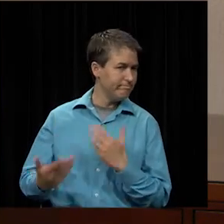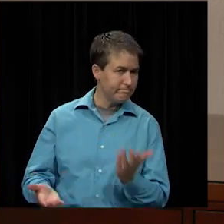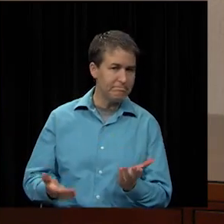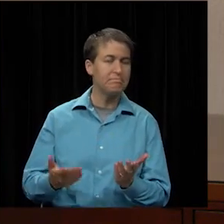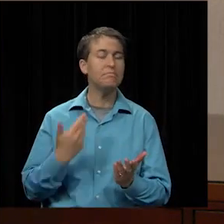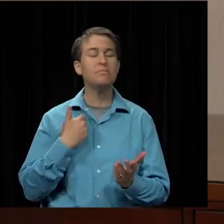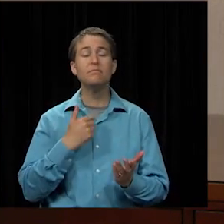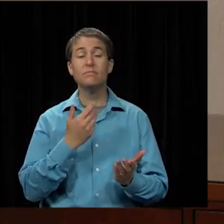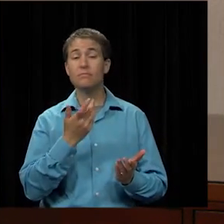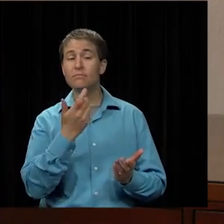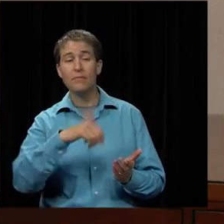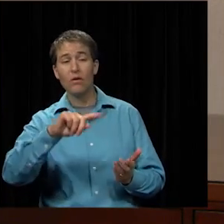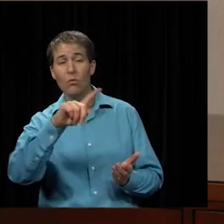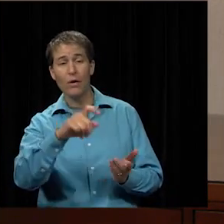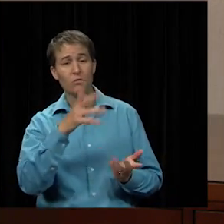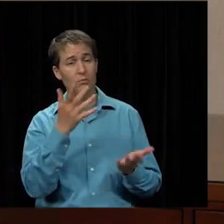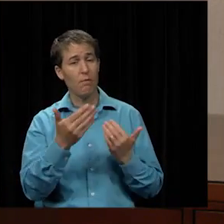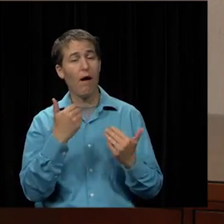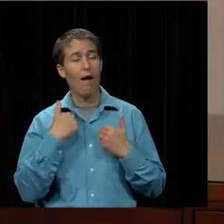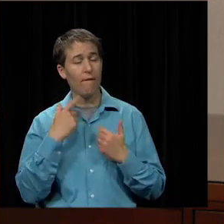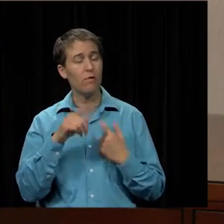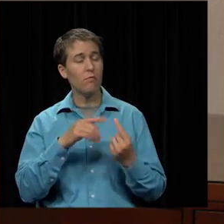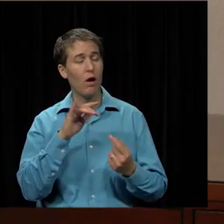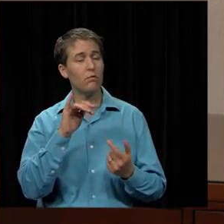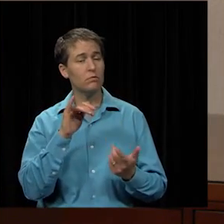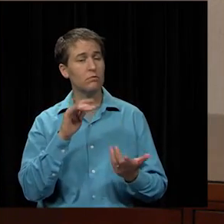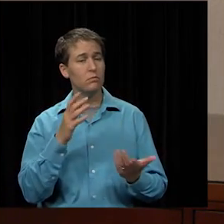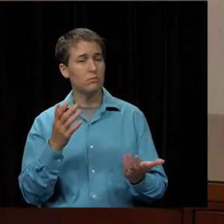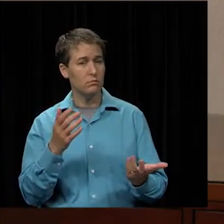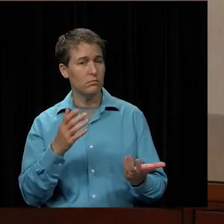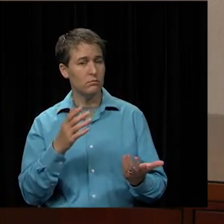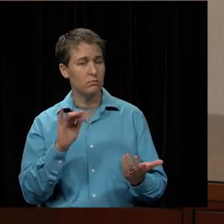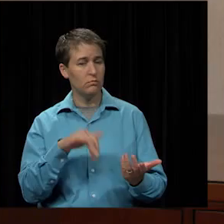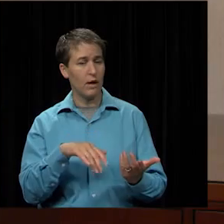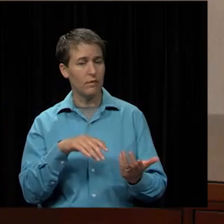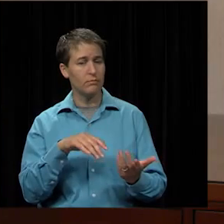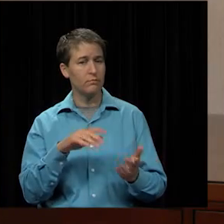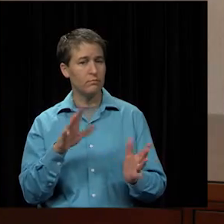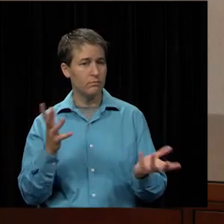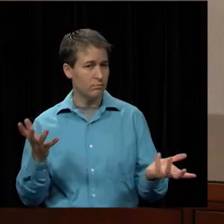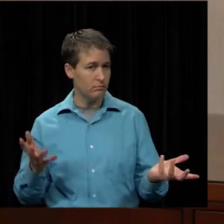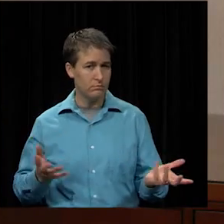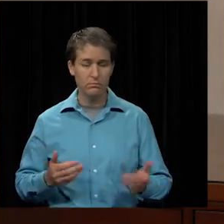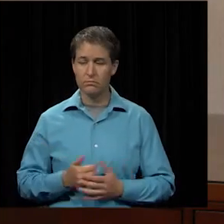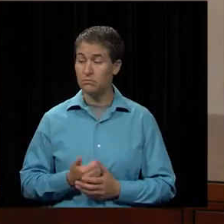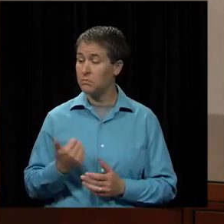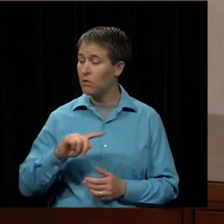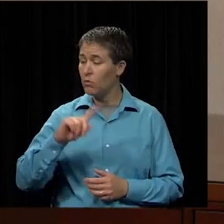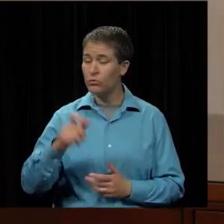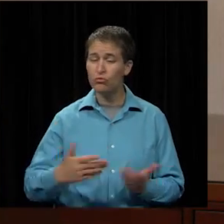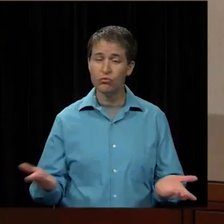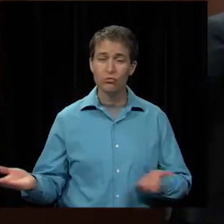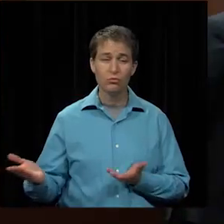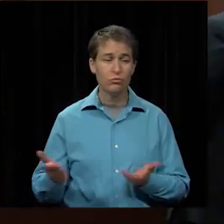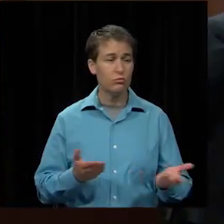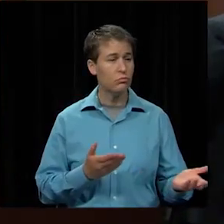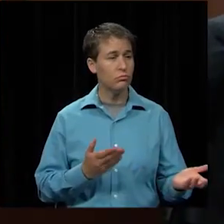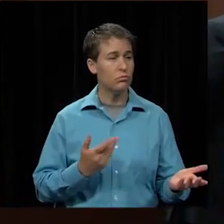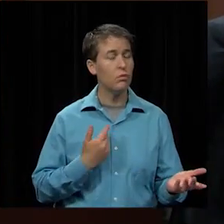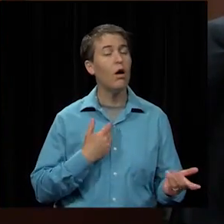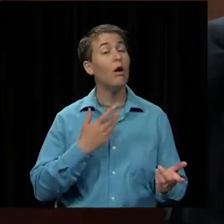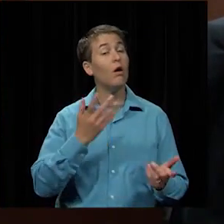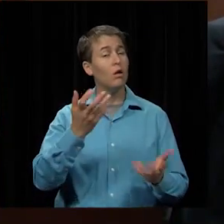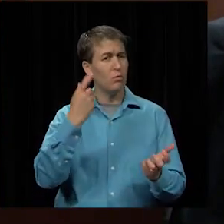i can answer any questions that you might have about uh bid package nine any questions do you want to